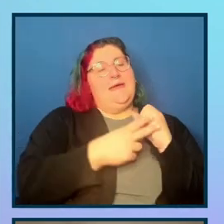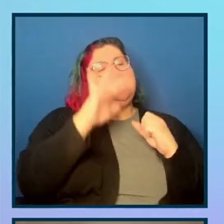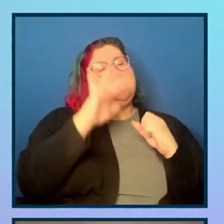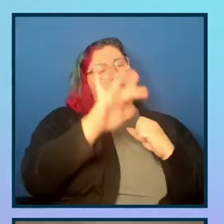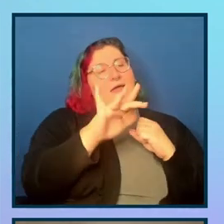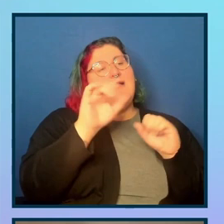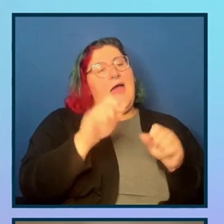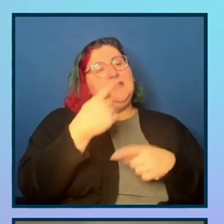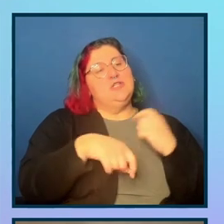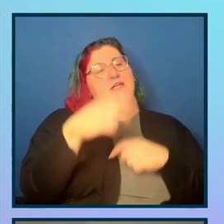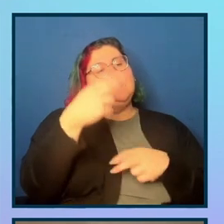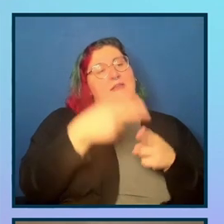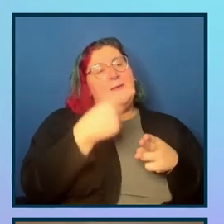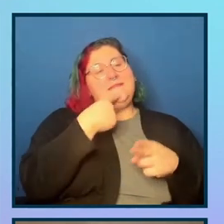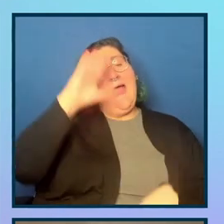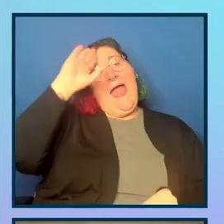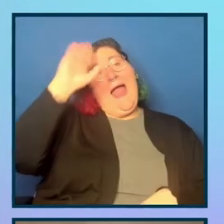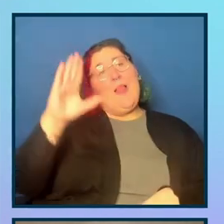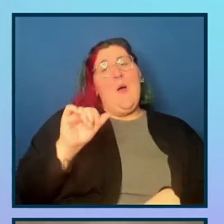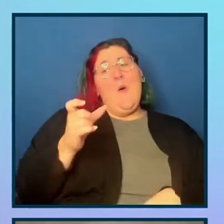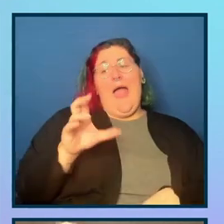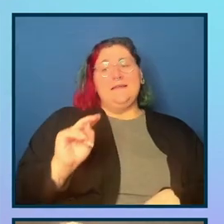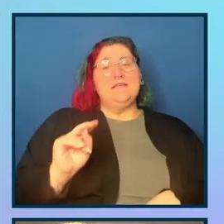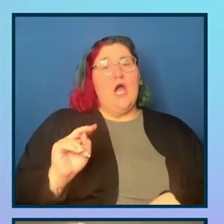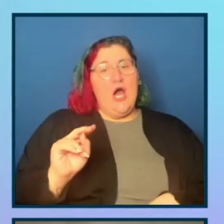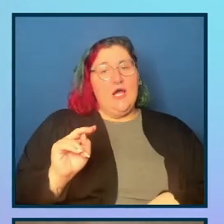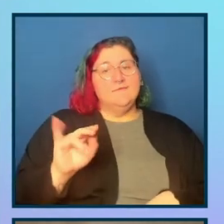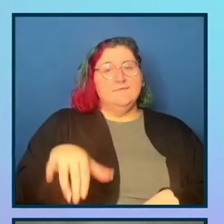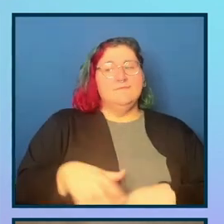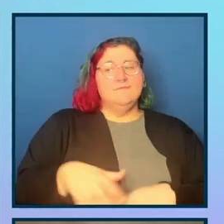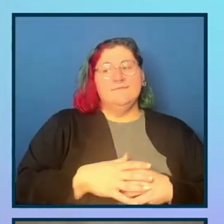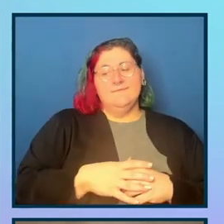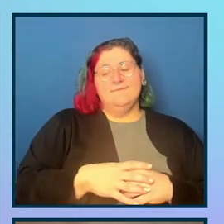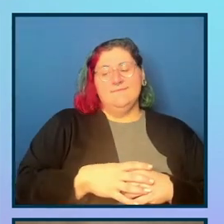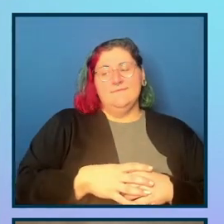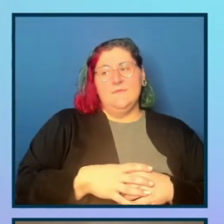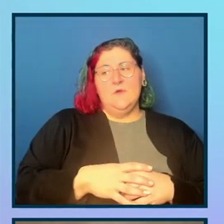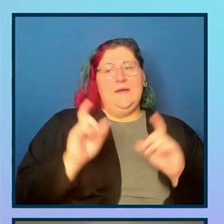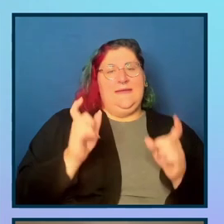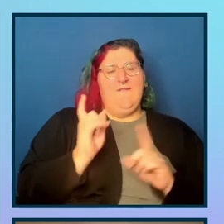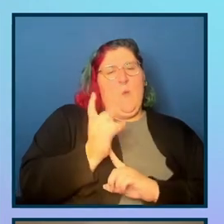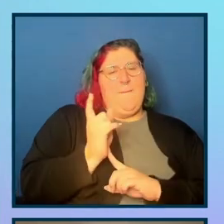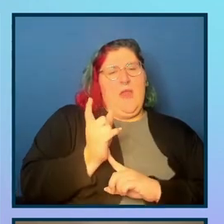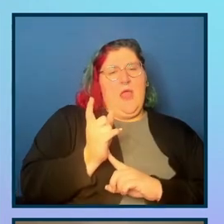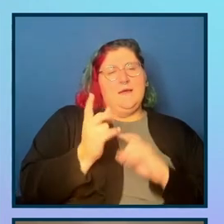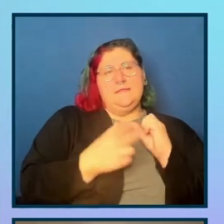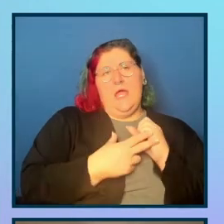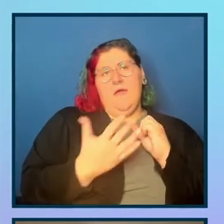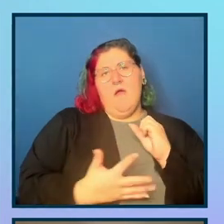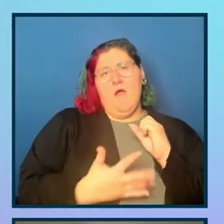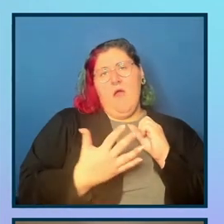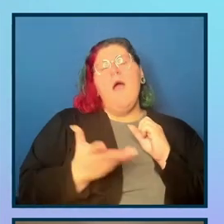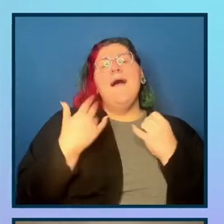Axecon. I'm going hit save and give it a minute to save. Now I got,